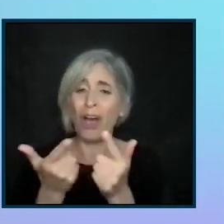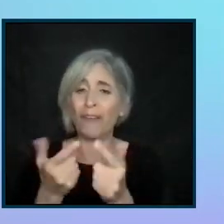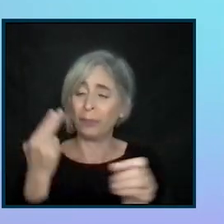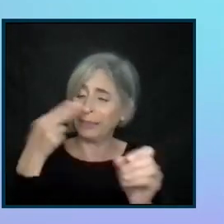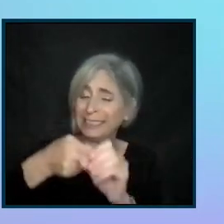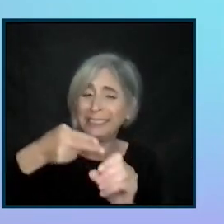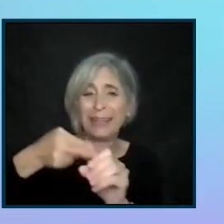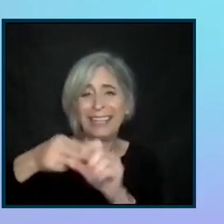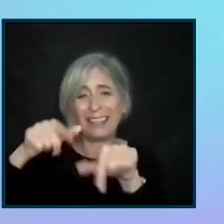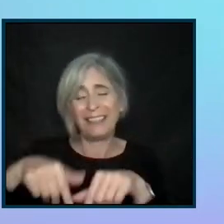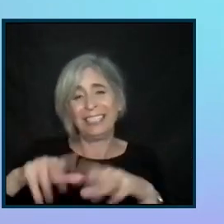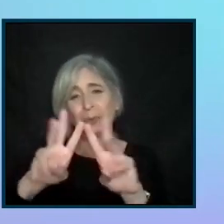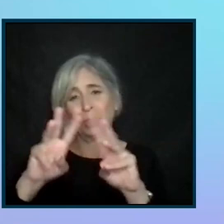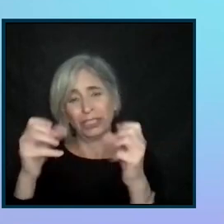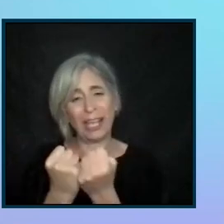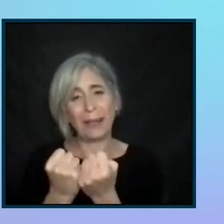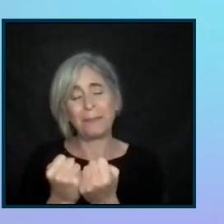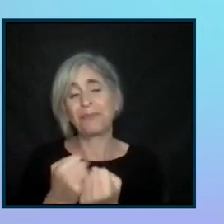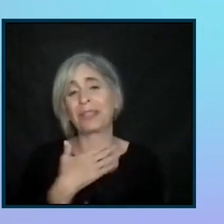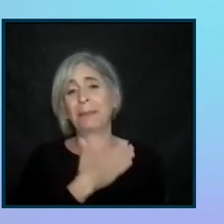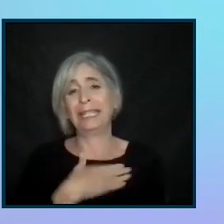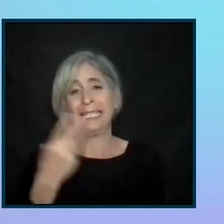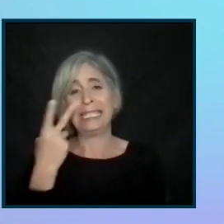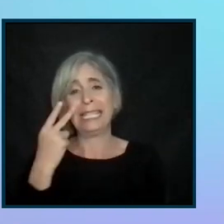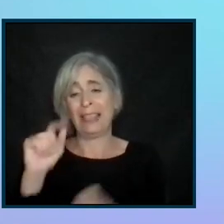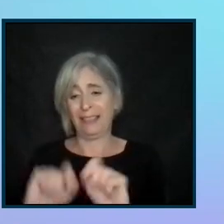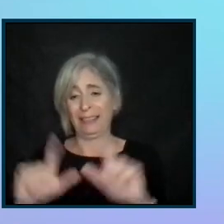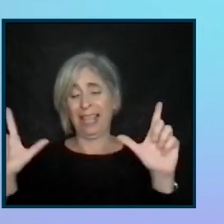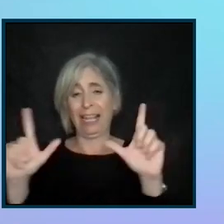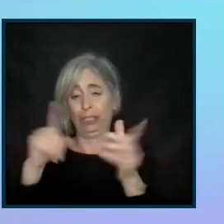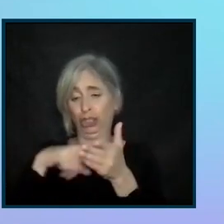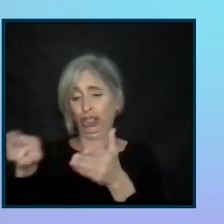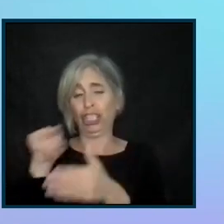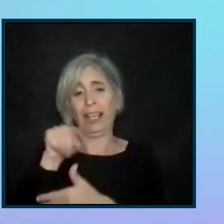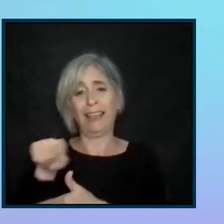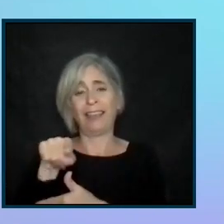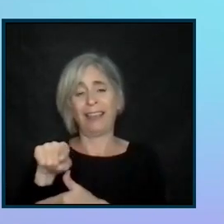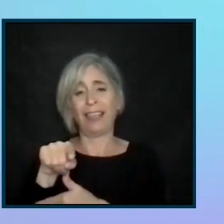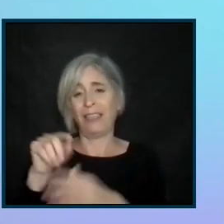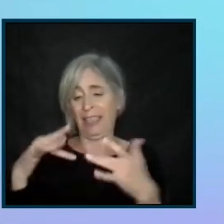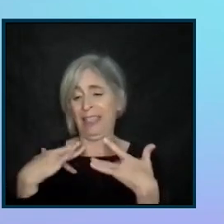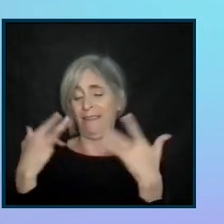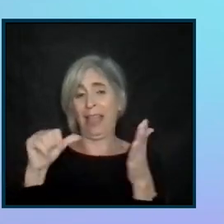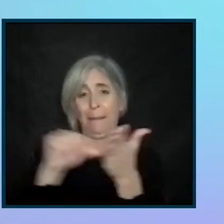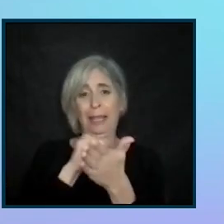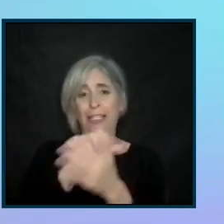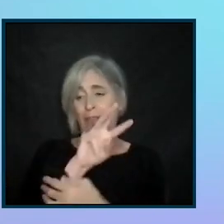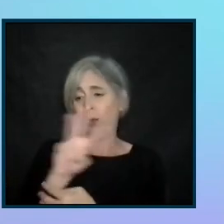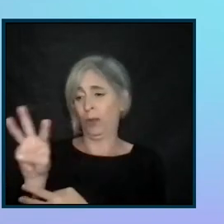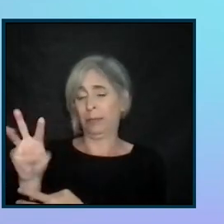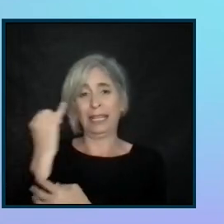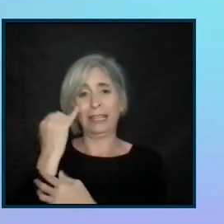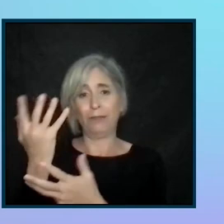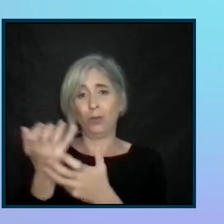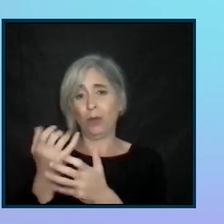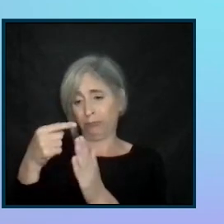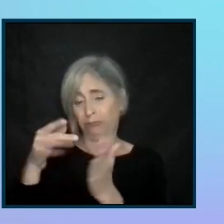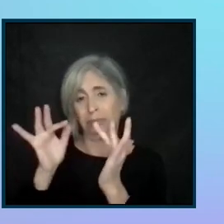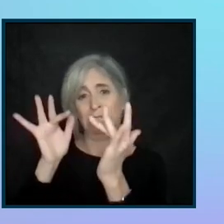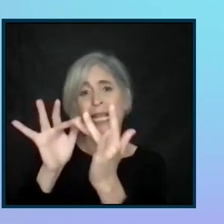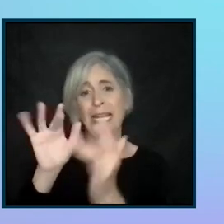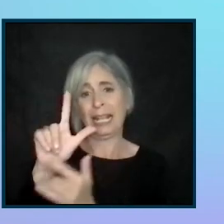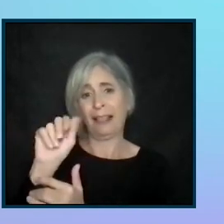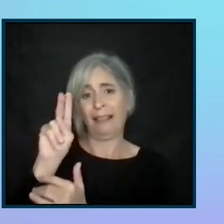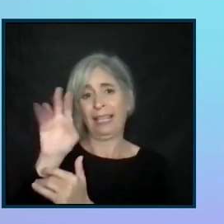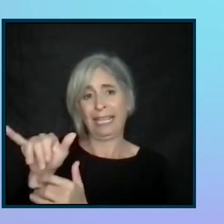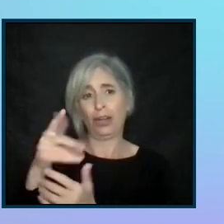participation. Please see the slide or check the event page on the website if you would like to further contact Lainey